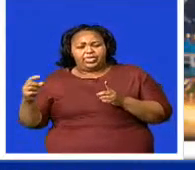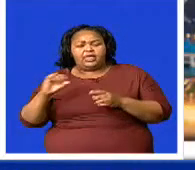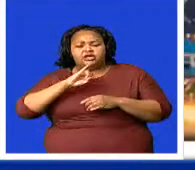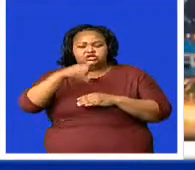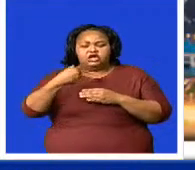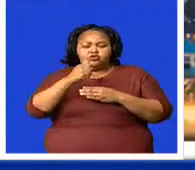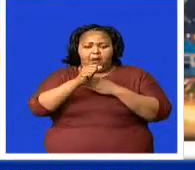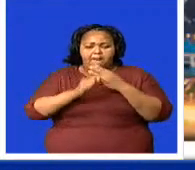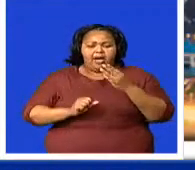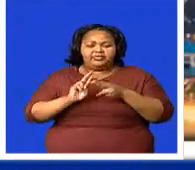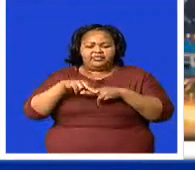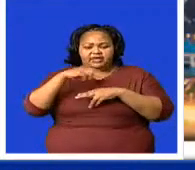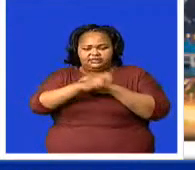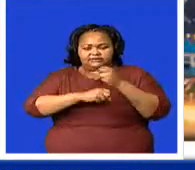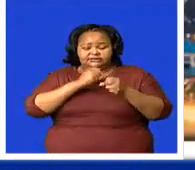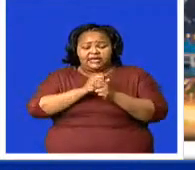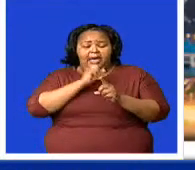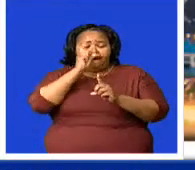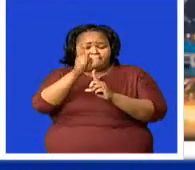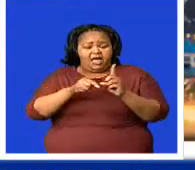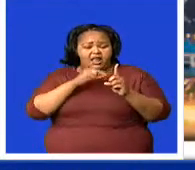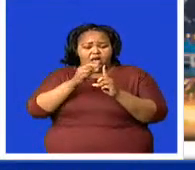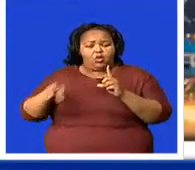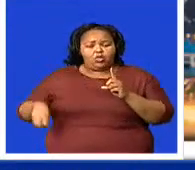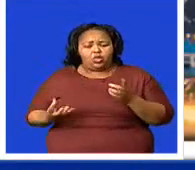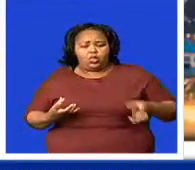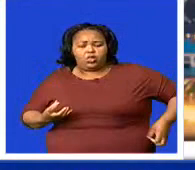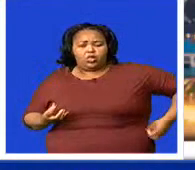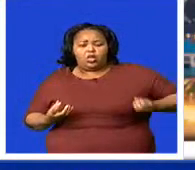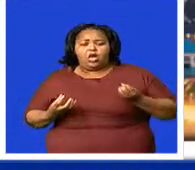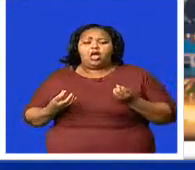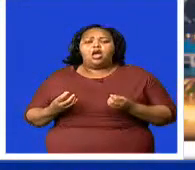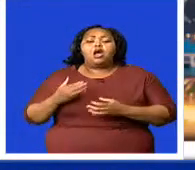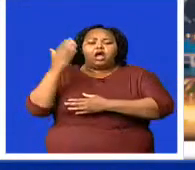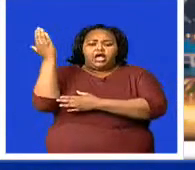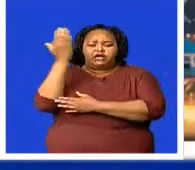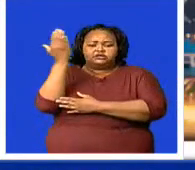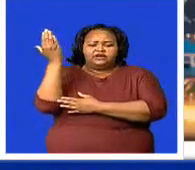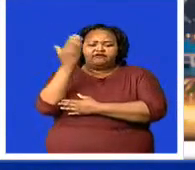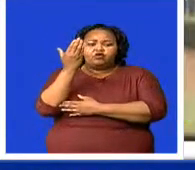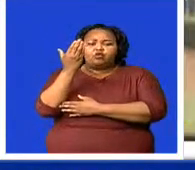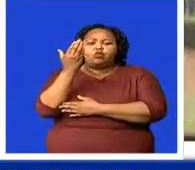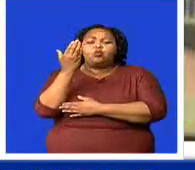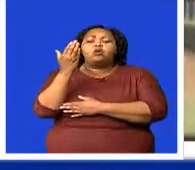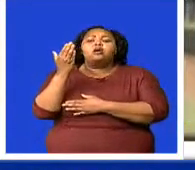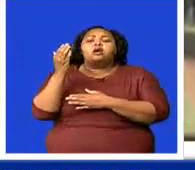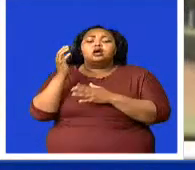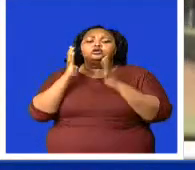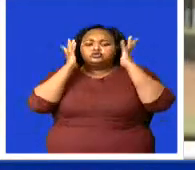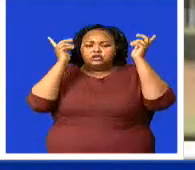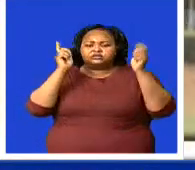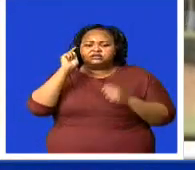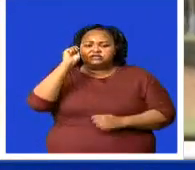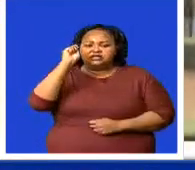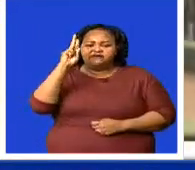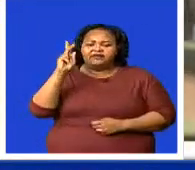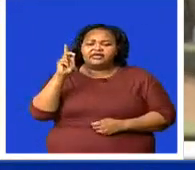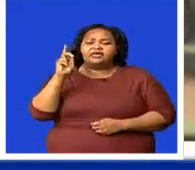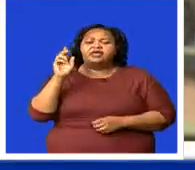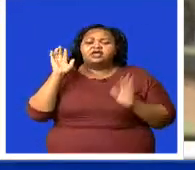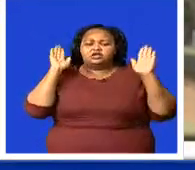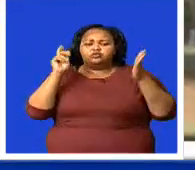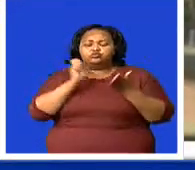light of the ongoing